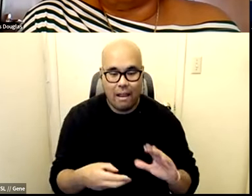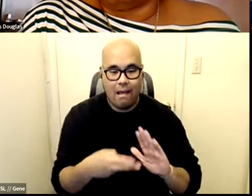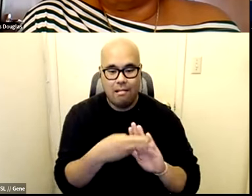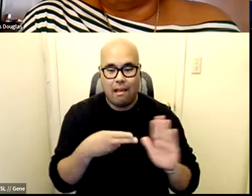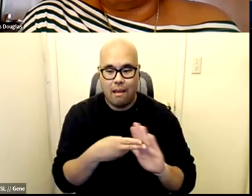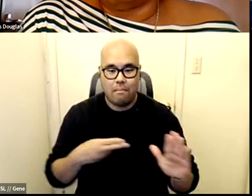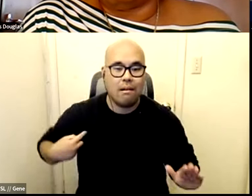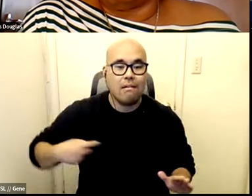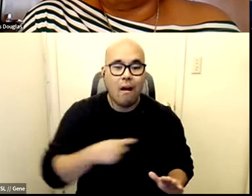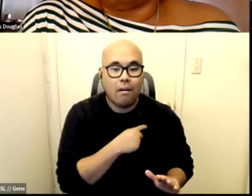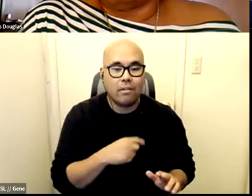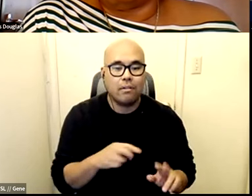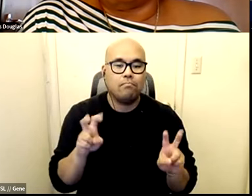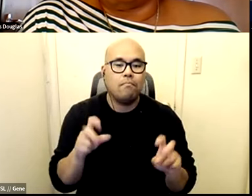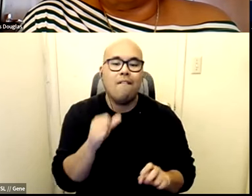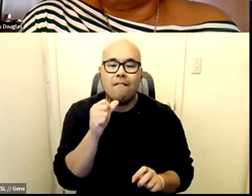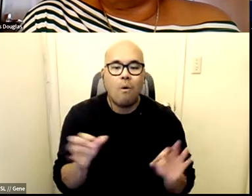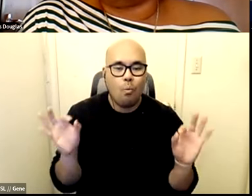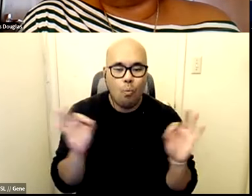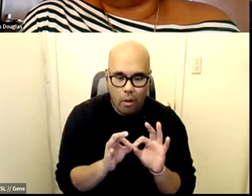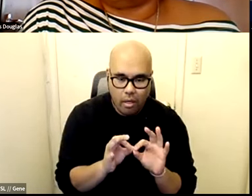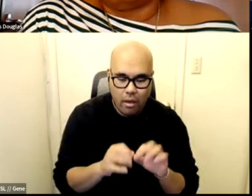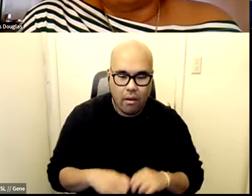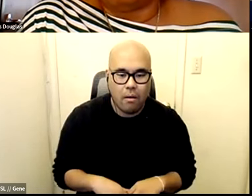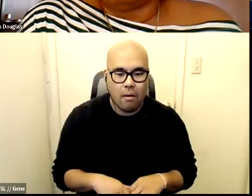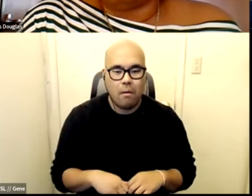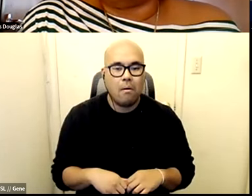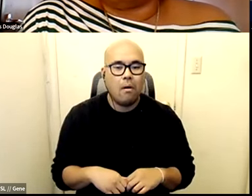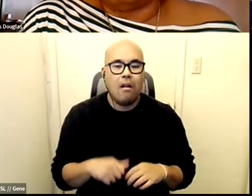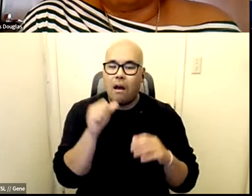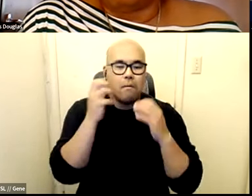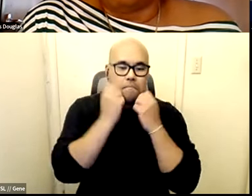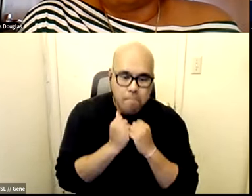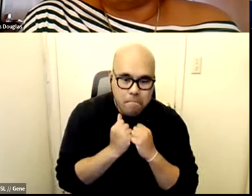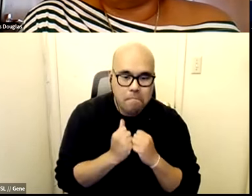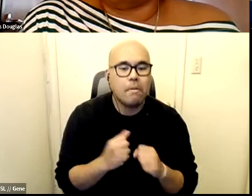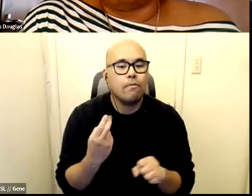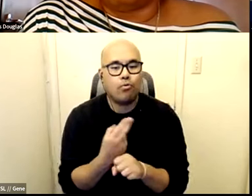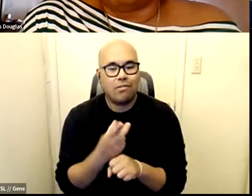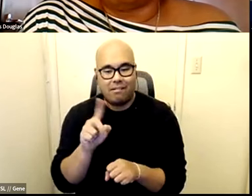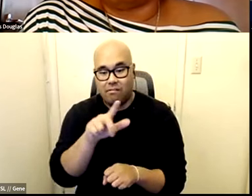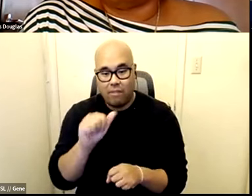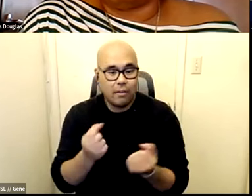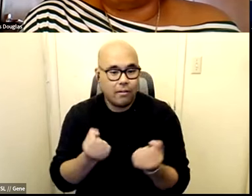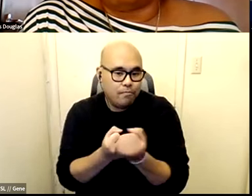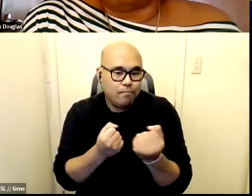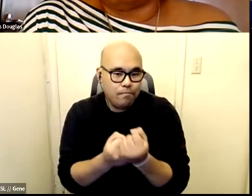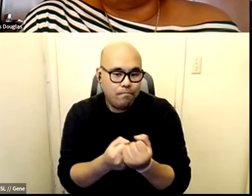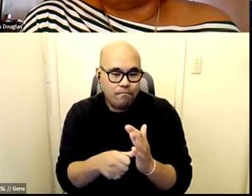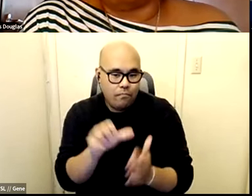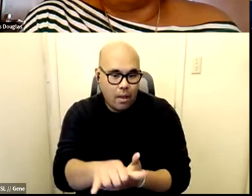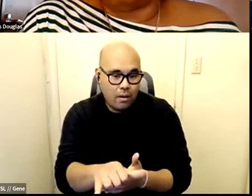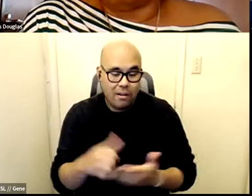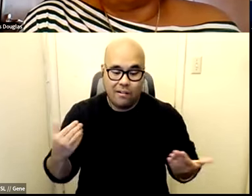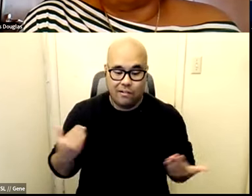us as unworthy and utilizing the data to stress that so at vocal new york i feel as